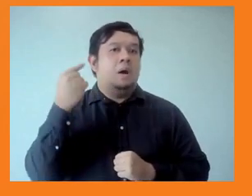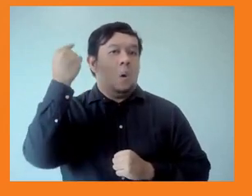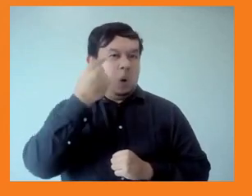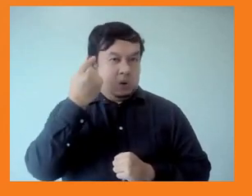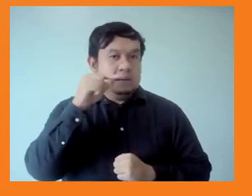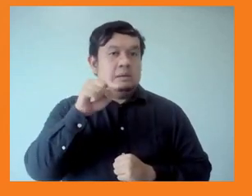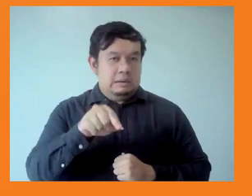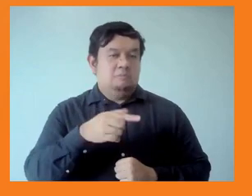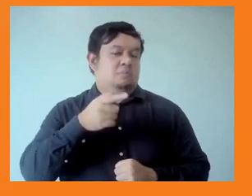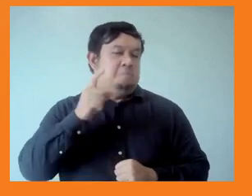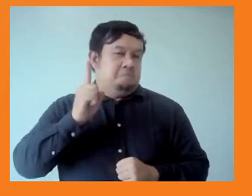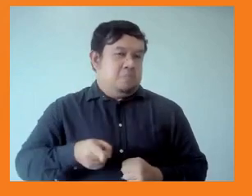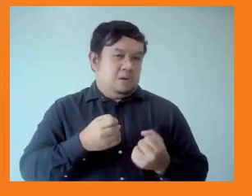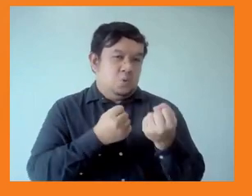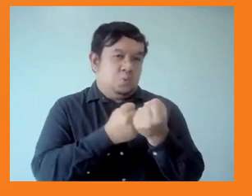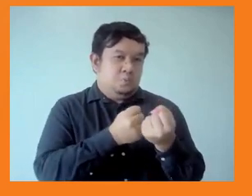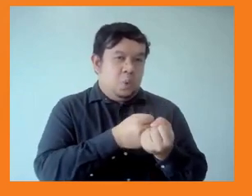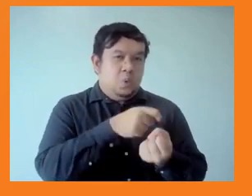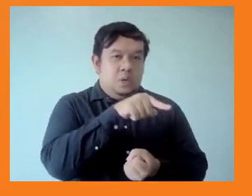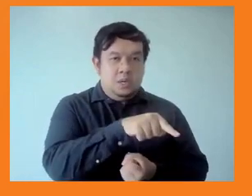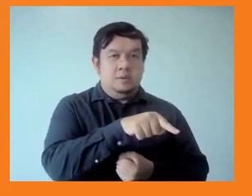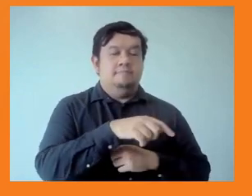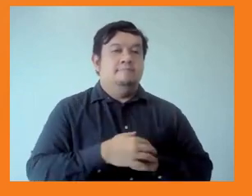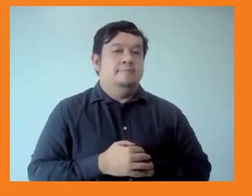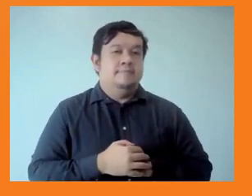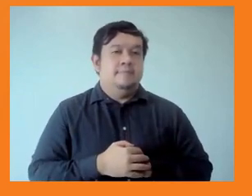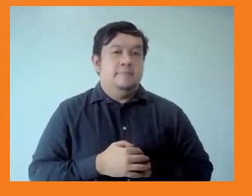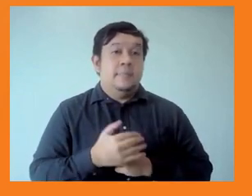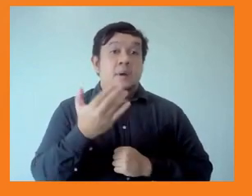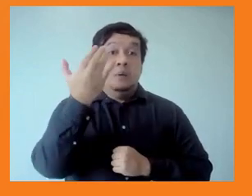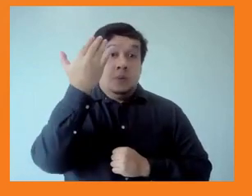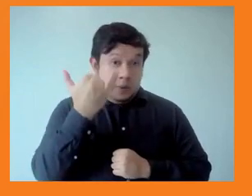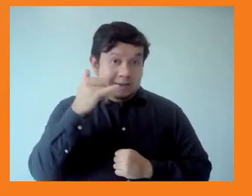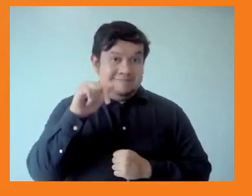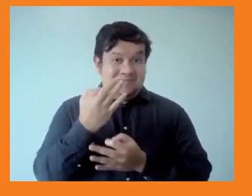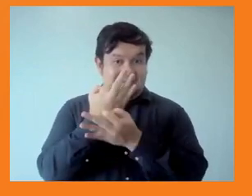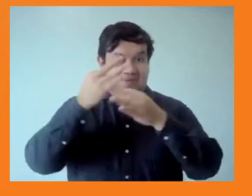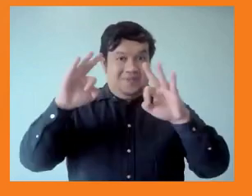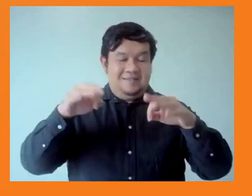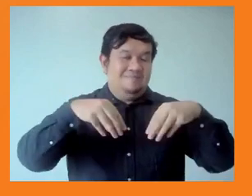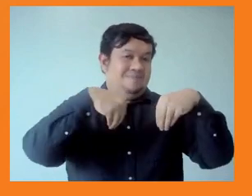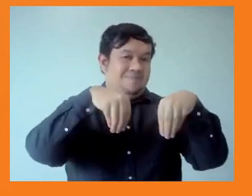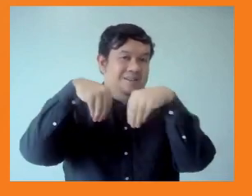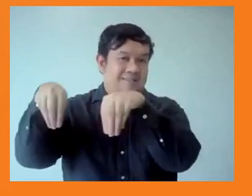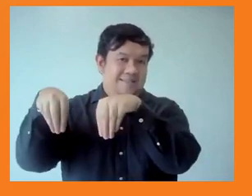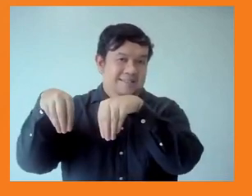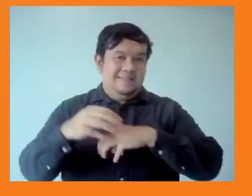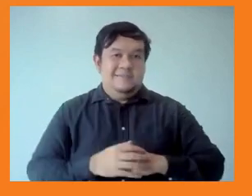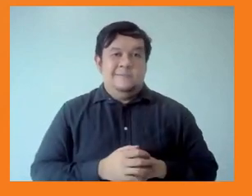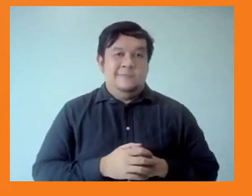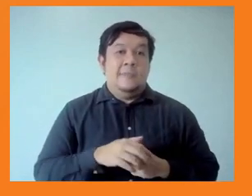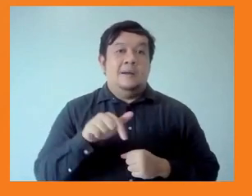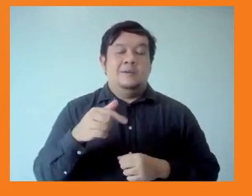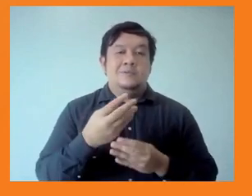market. Last solution, debt relief. I think we have to take into account that I'm not sure taxation